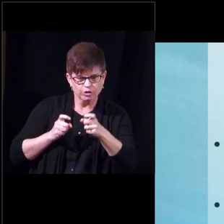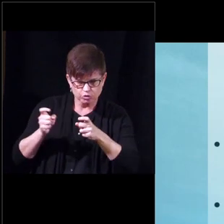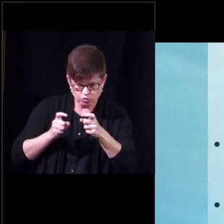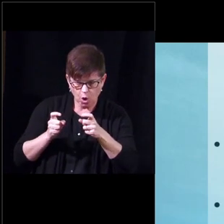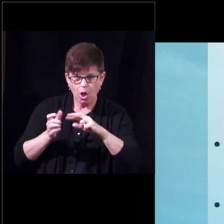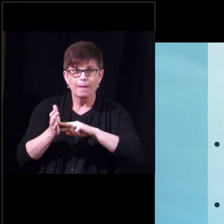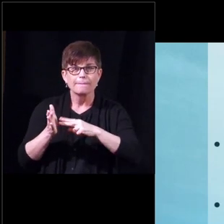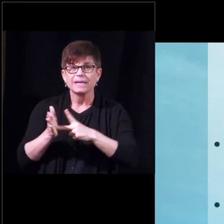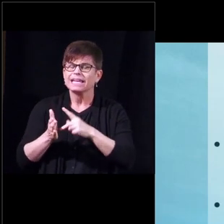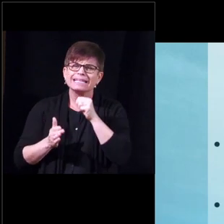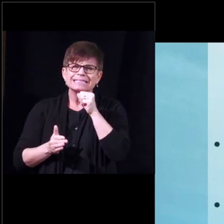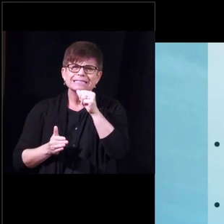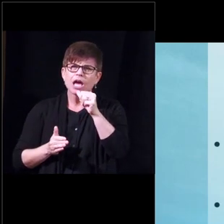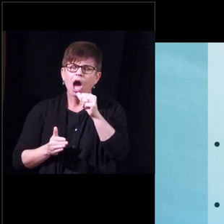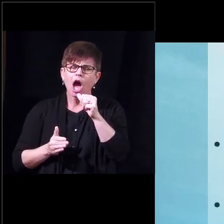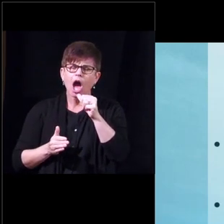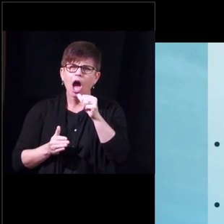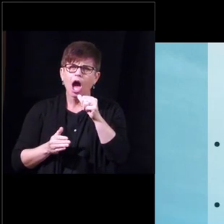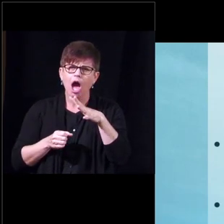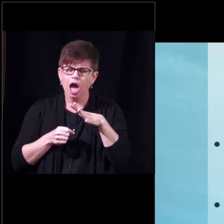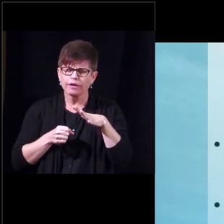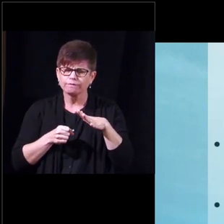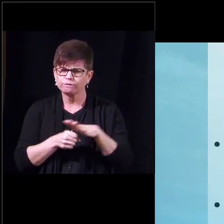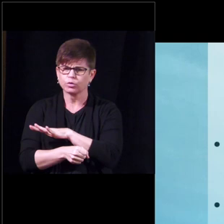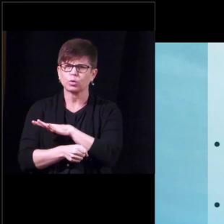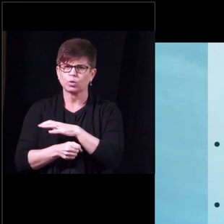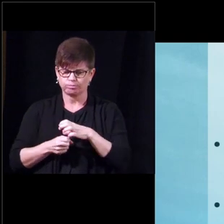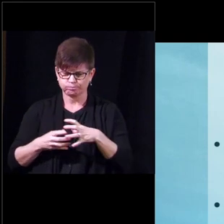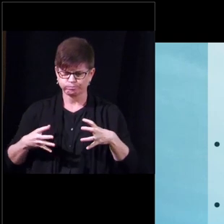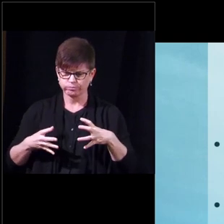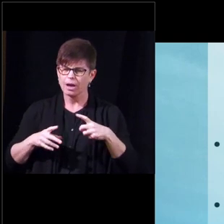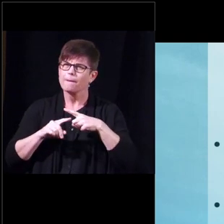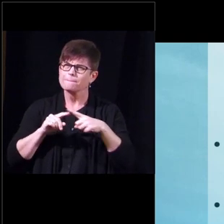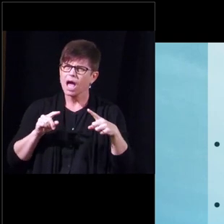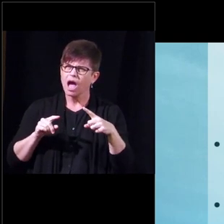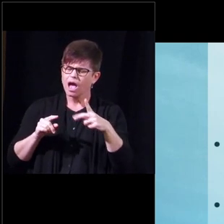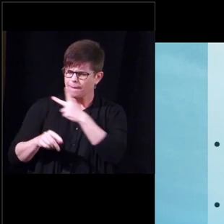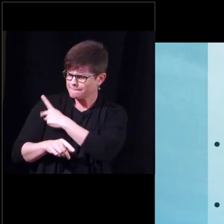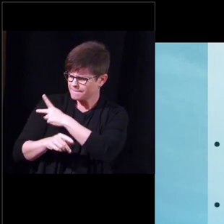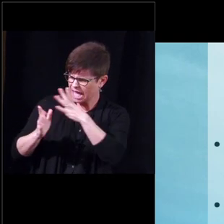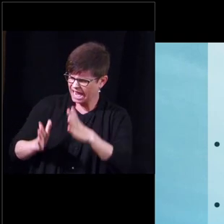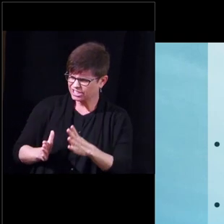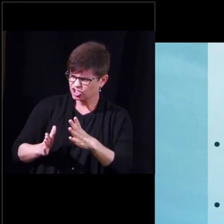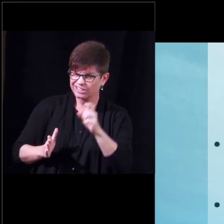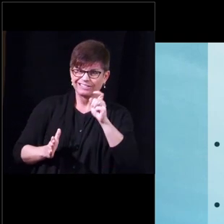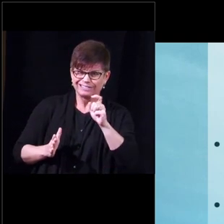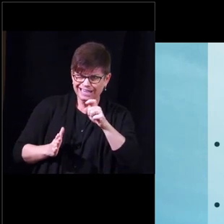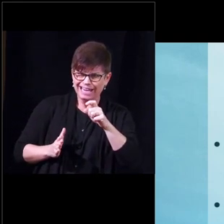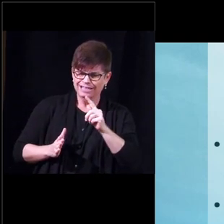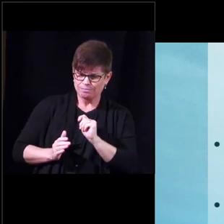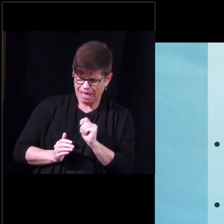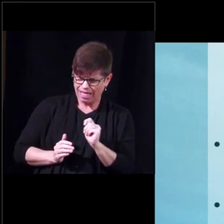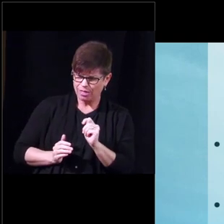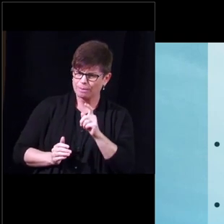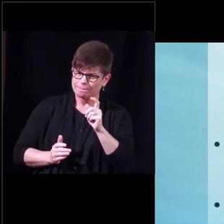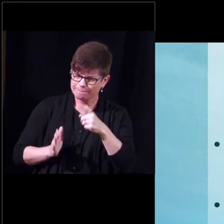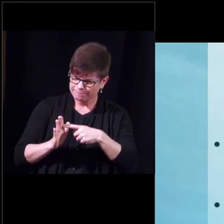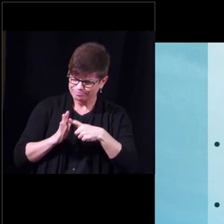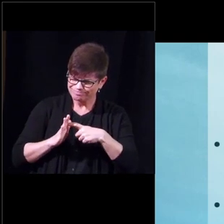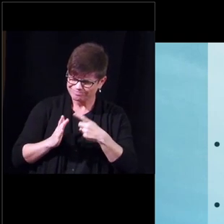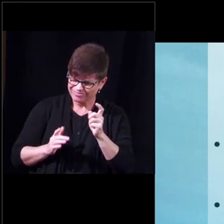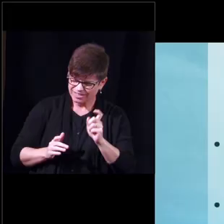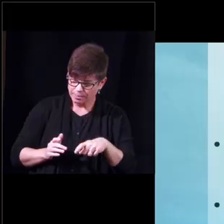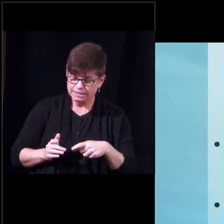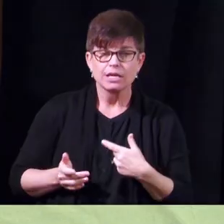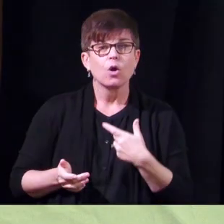bladder is not quite full but the patient has that urge to void urinary retention obviously means that the patient